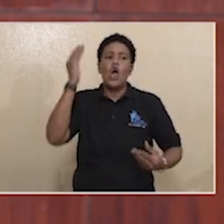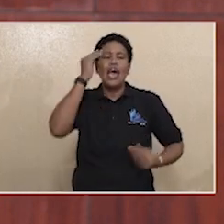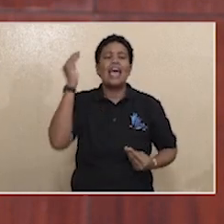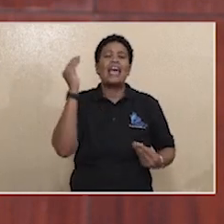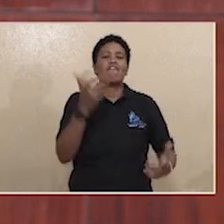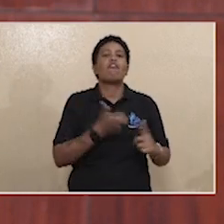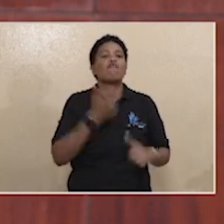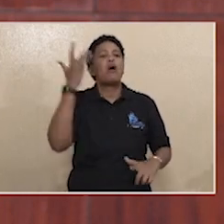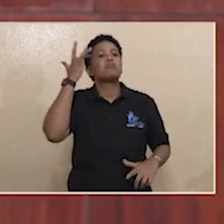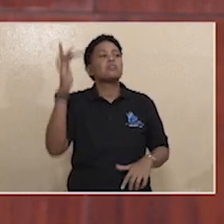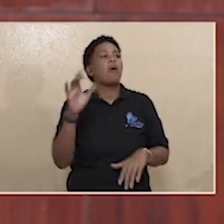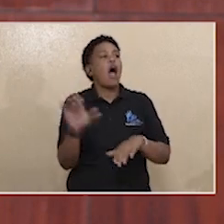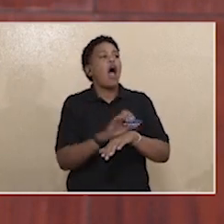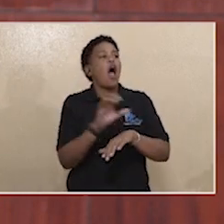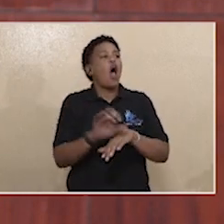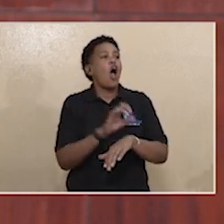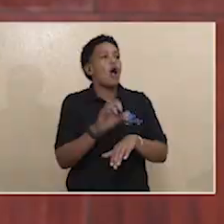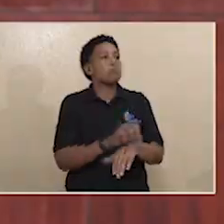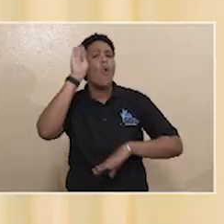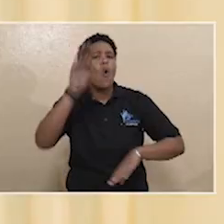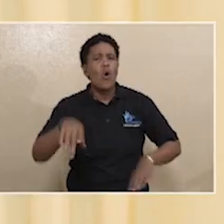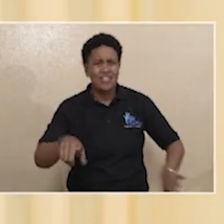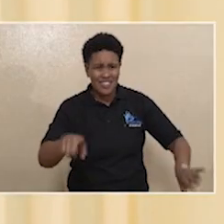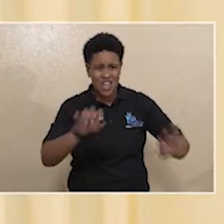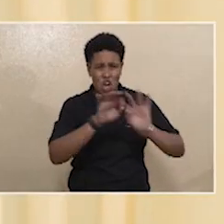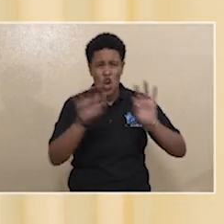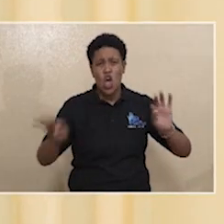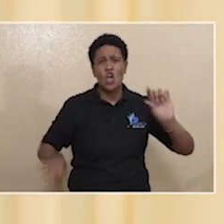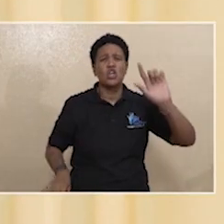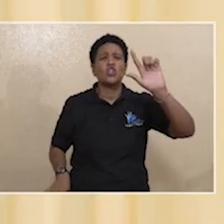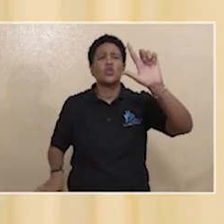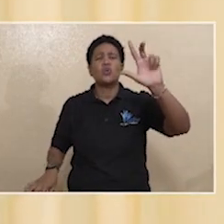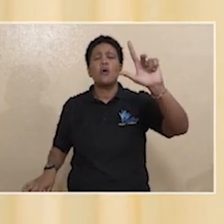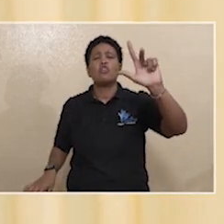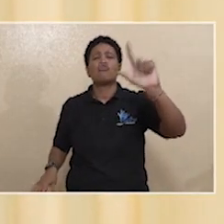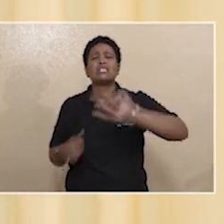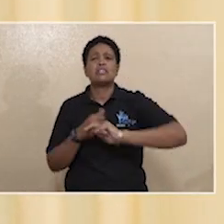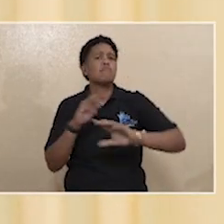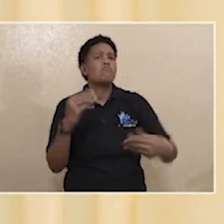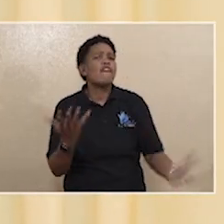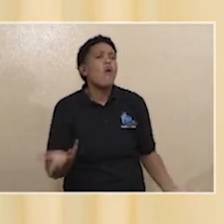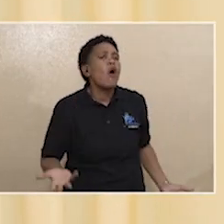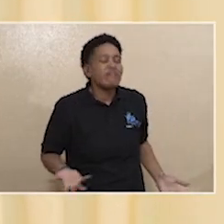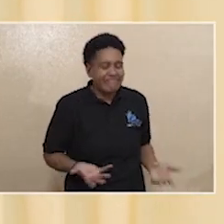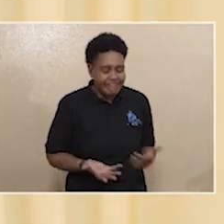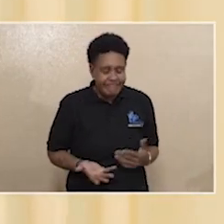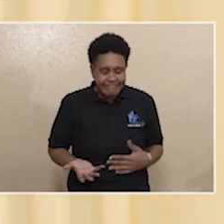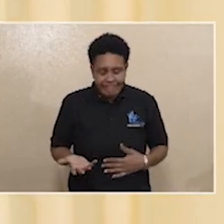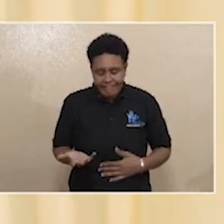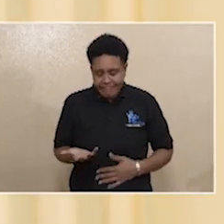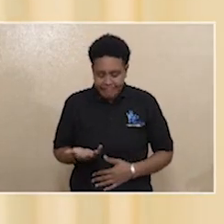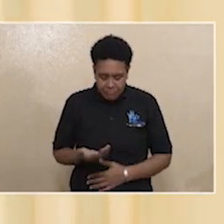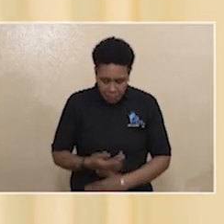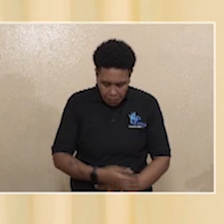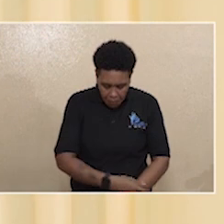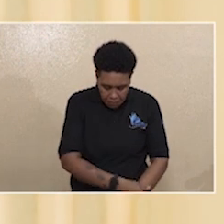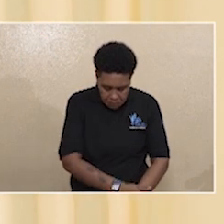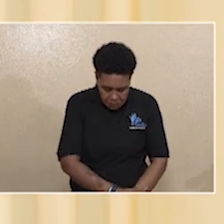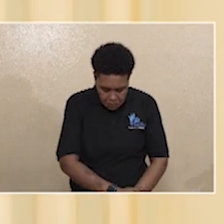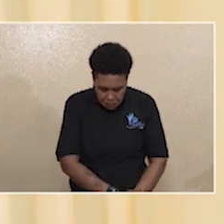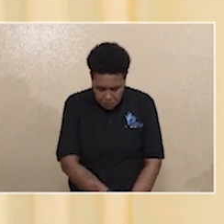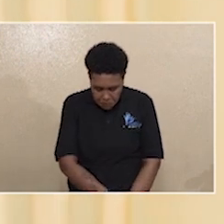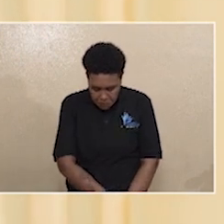smart computers acting on their own? Clause 23 provides a framework